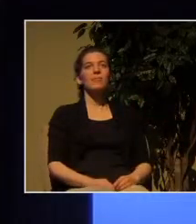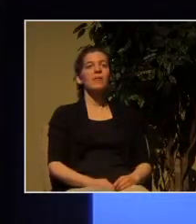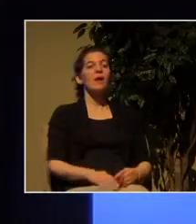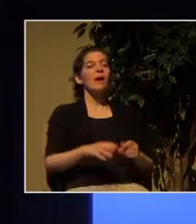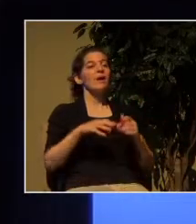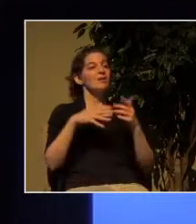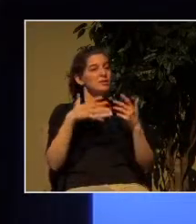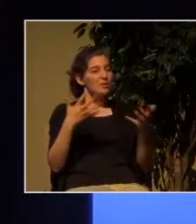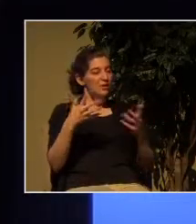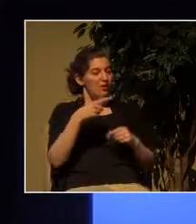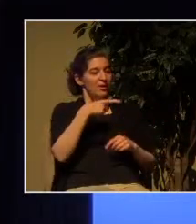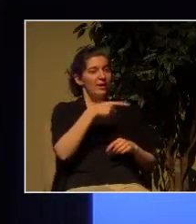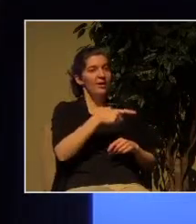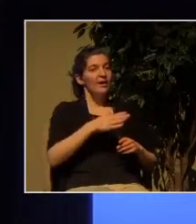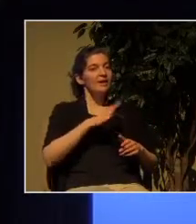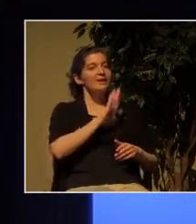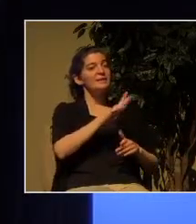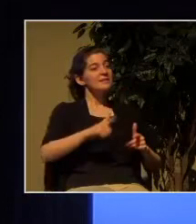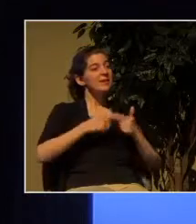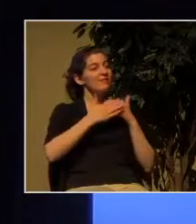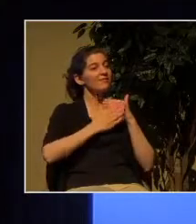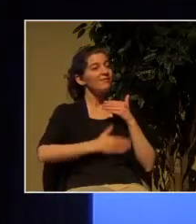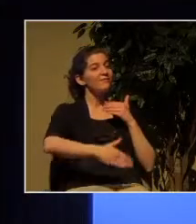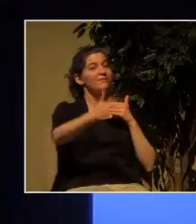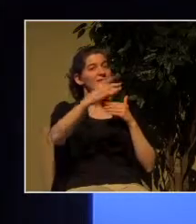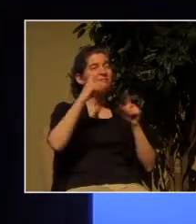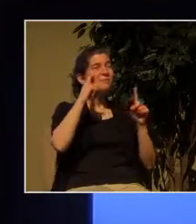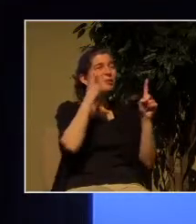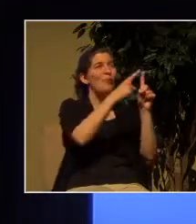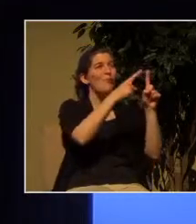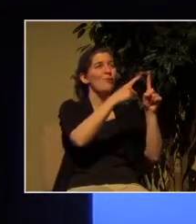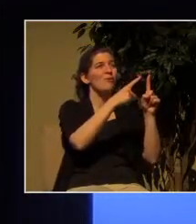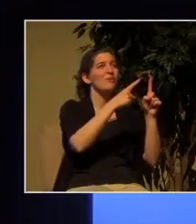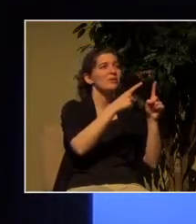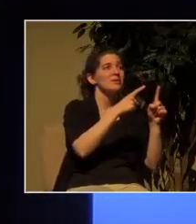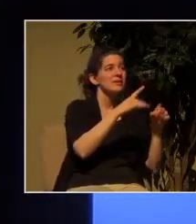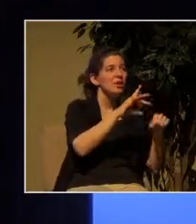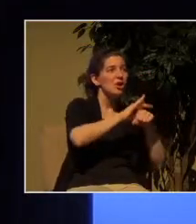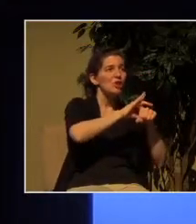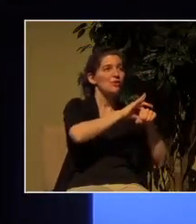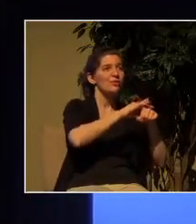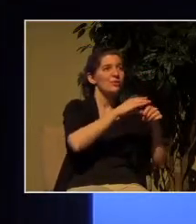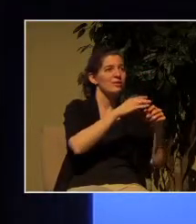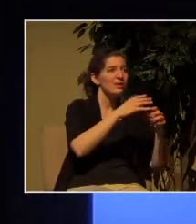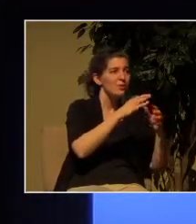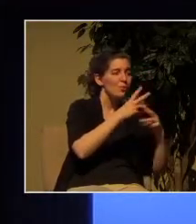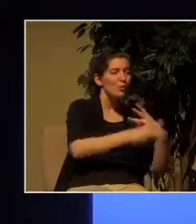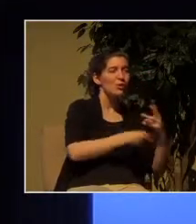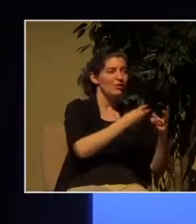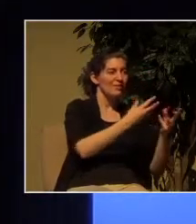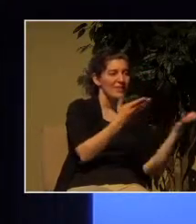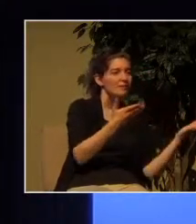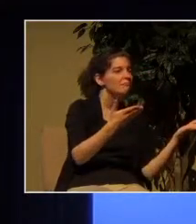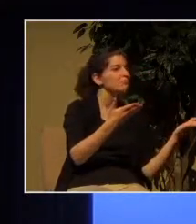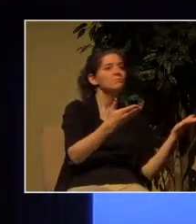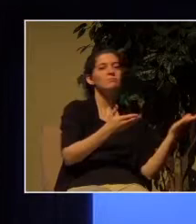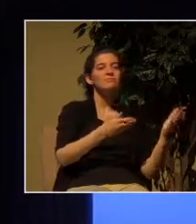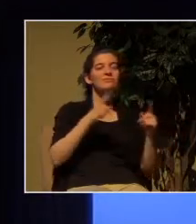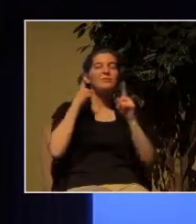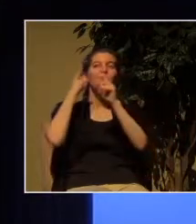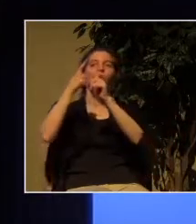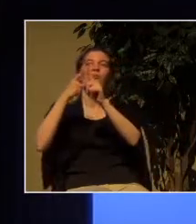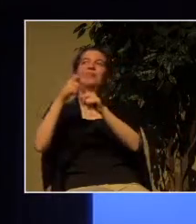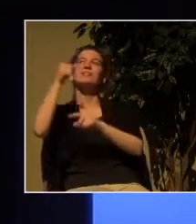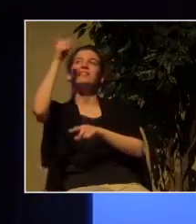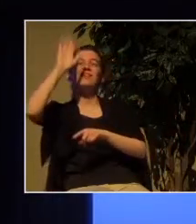human desires but rather for the will of God and so far